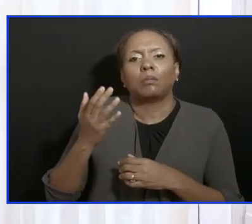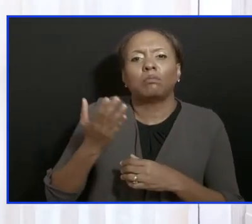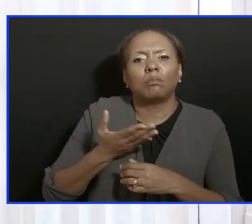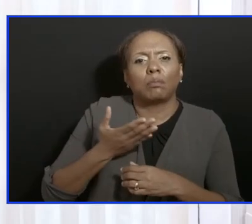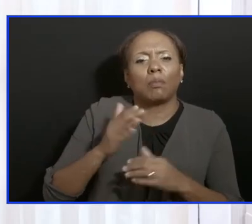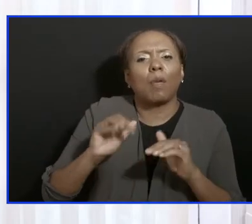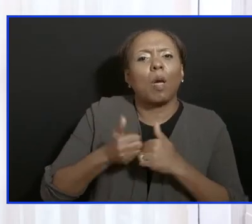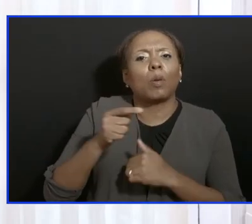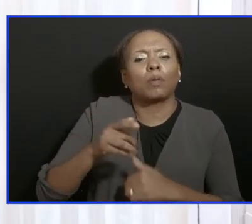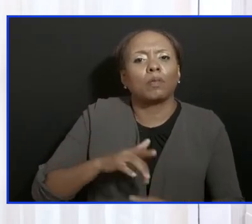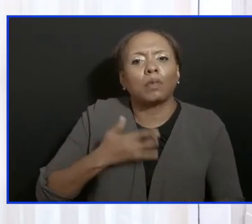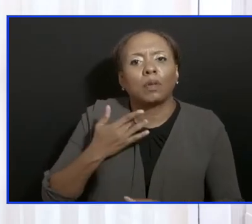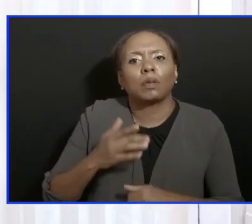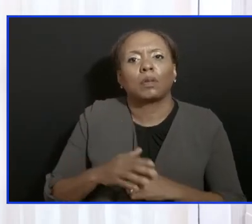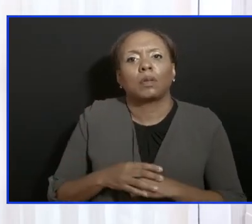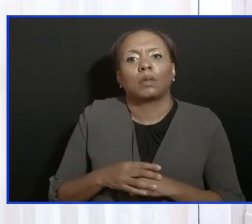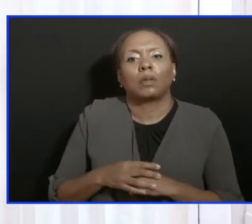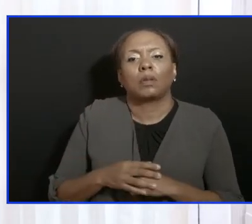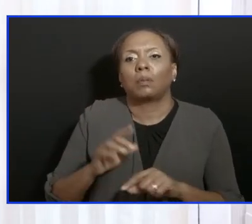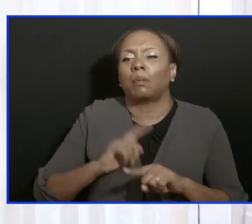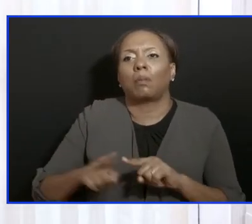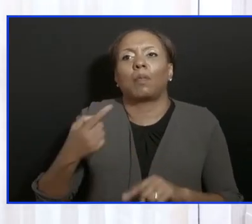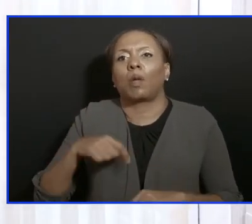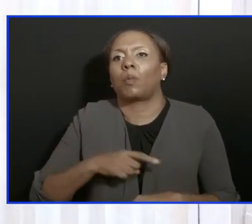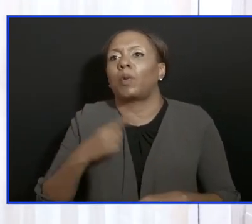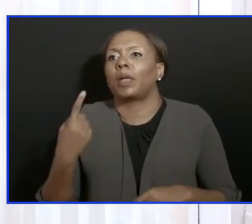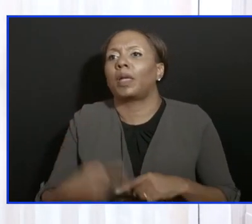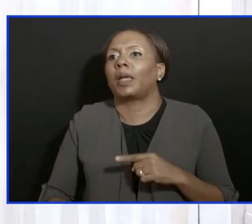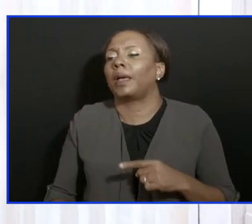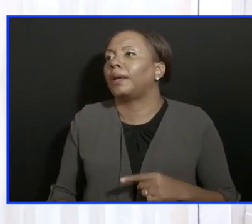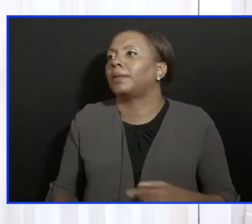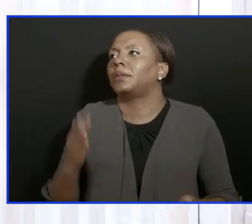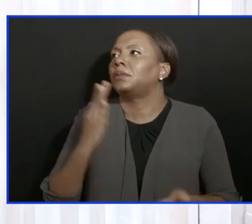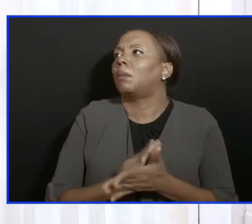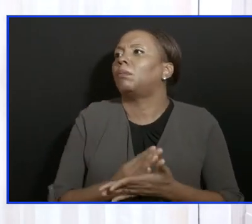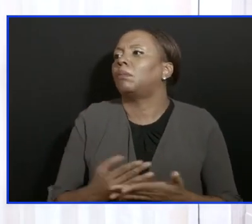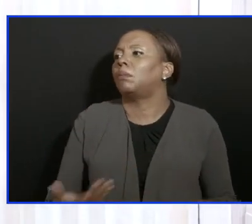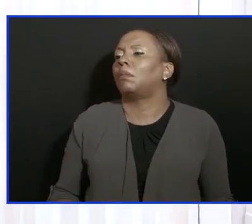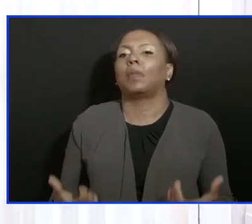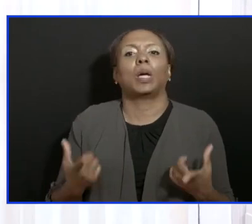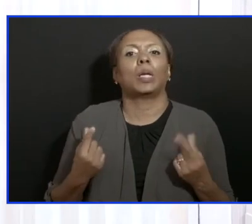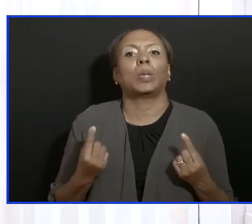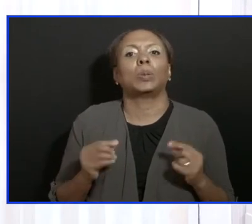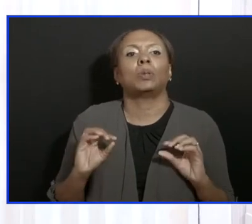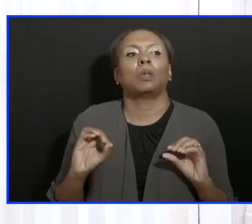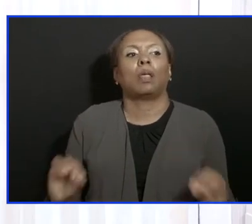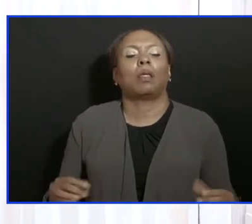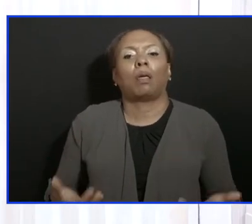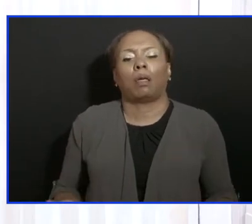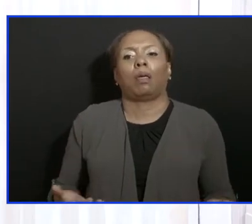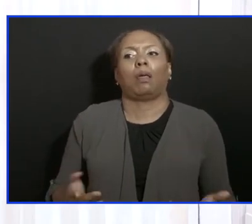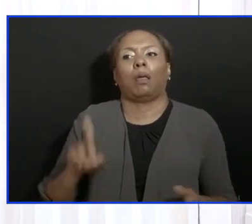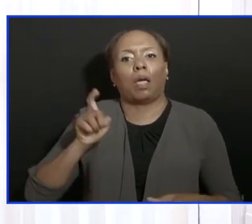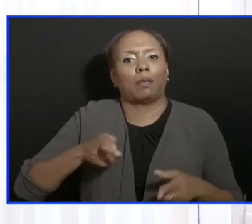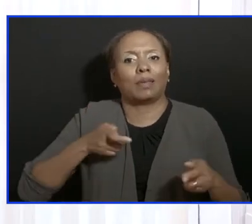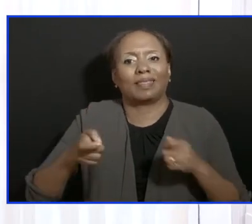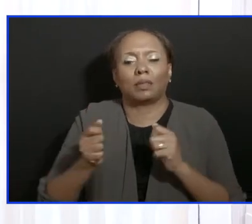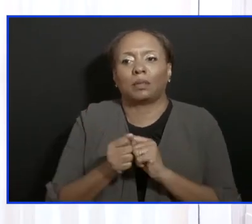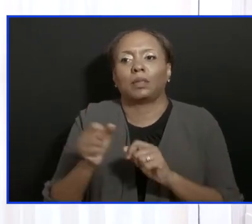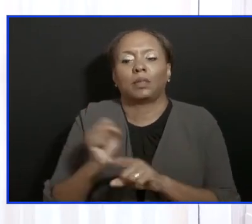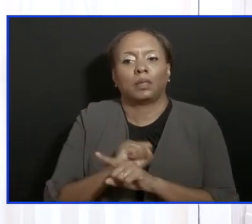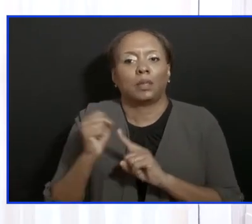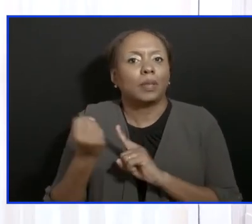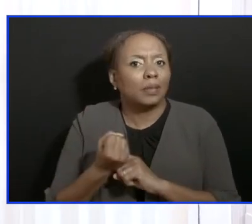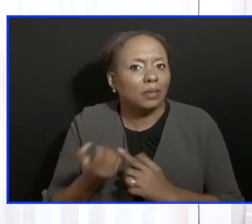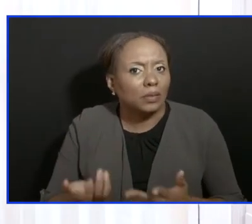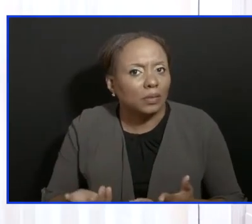that Barbados cannot lay back and play dead, nor can each of us. We have to deal with this situation that is dynamic as best